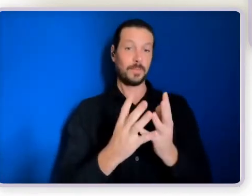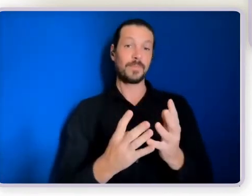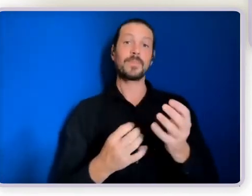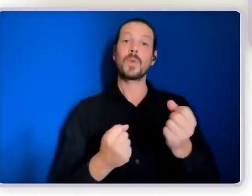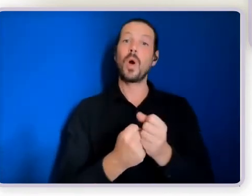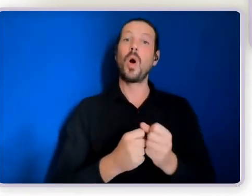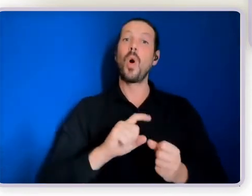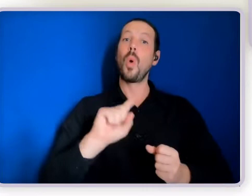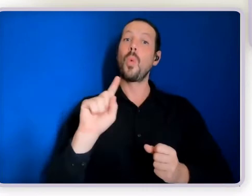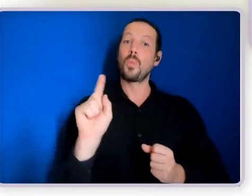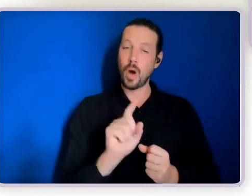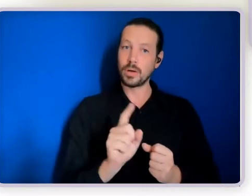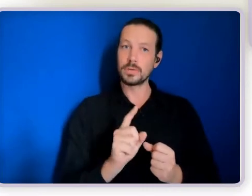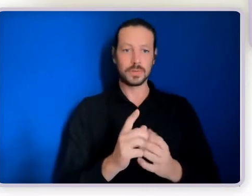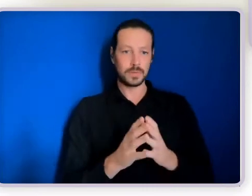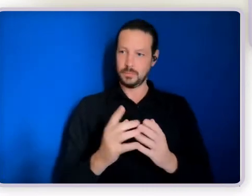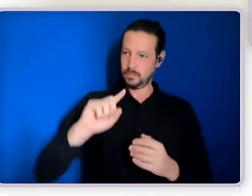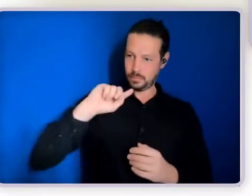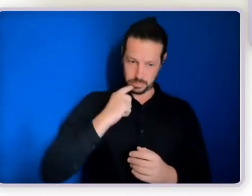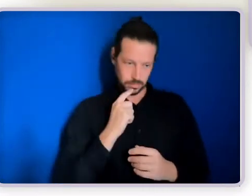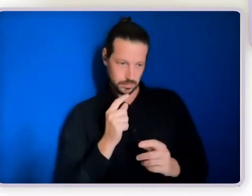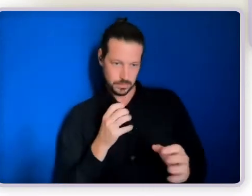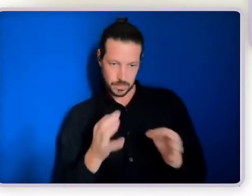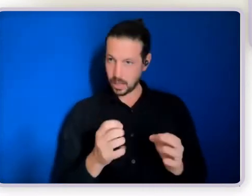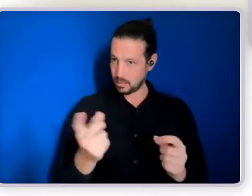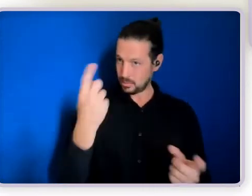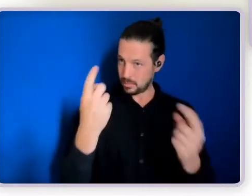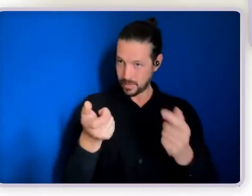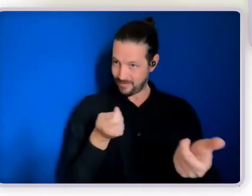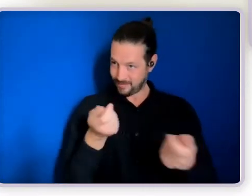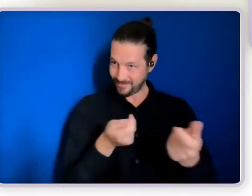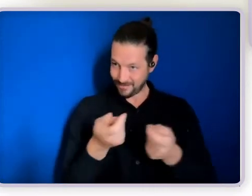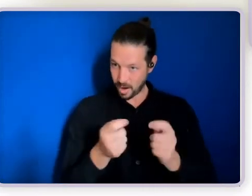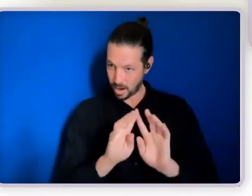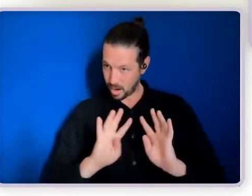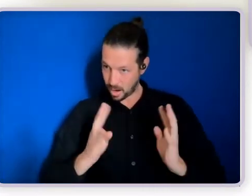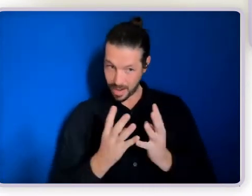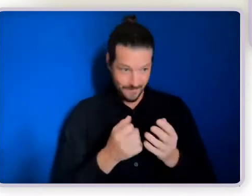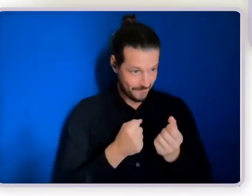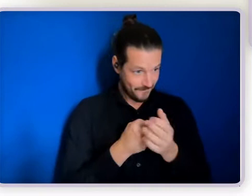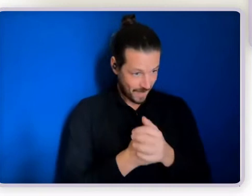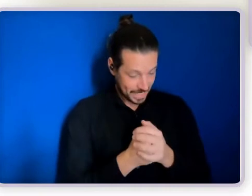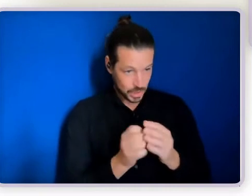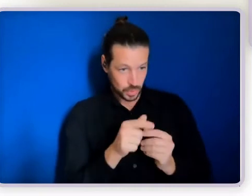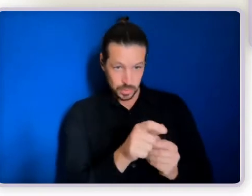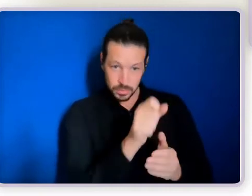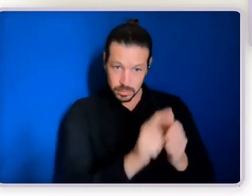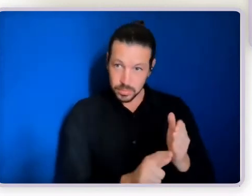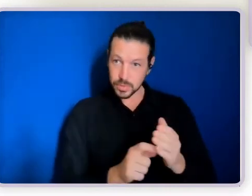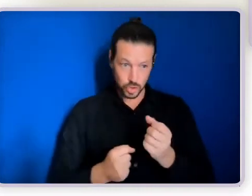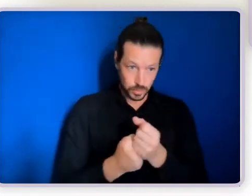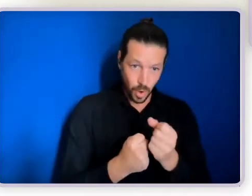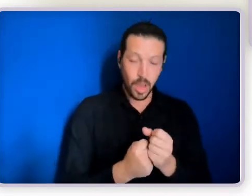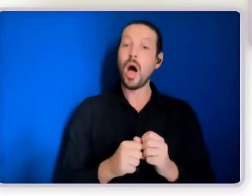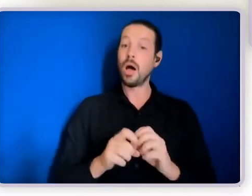inviting people to come together in friendship and support of a person with a disability. All of the members of a circle of support